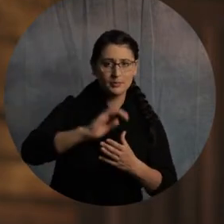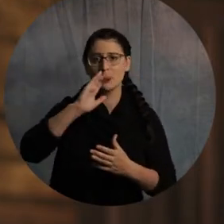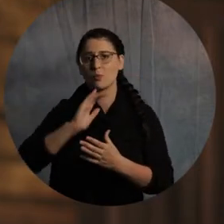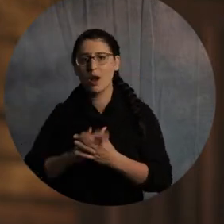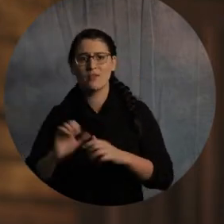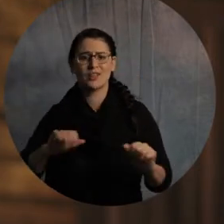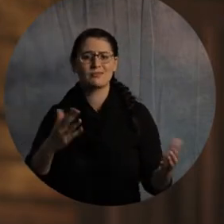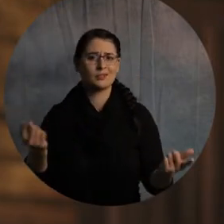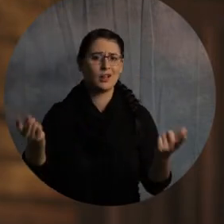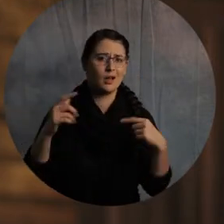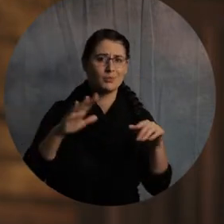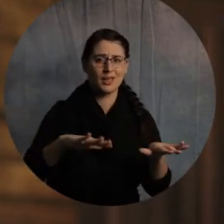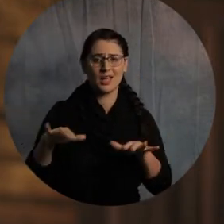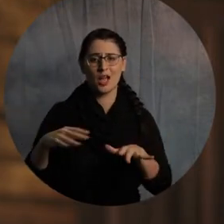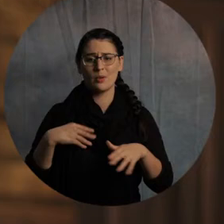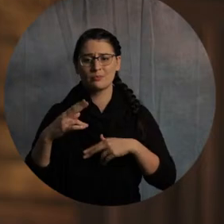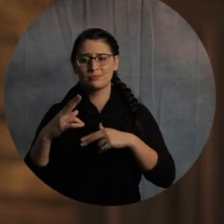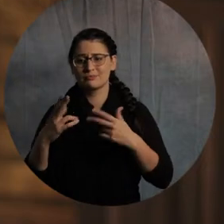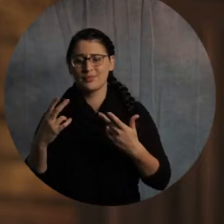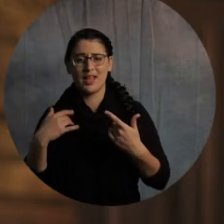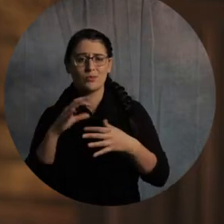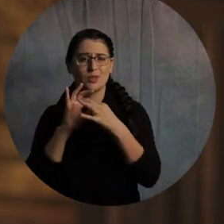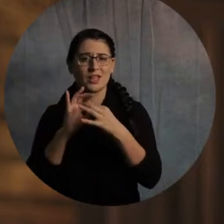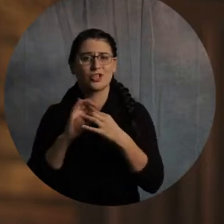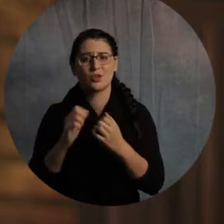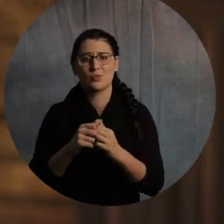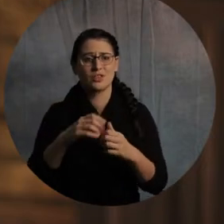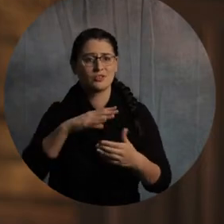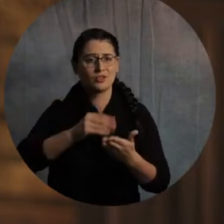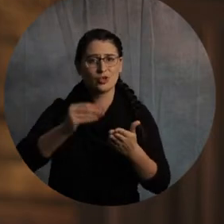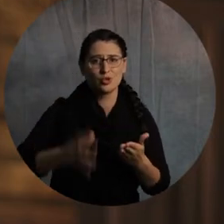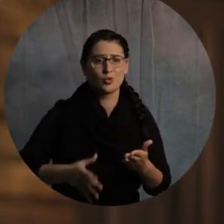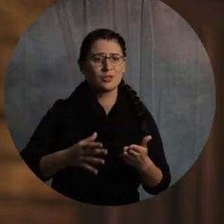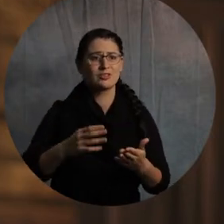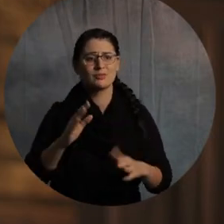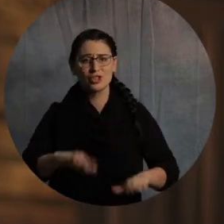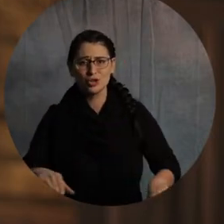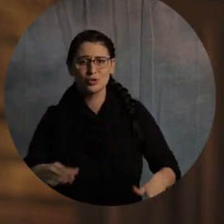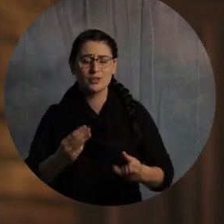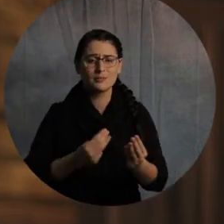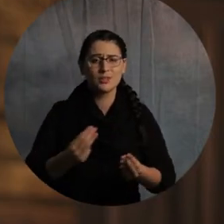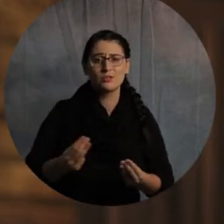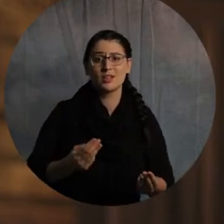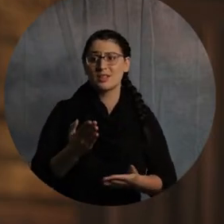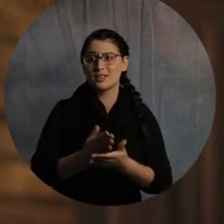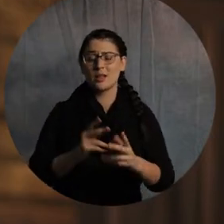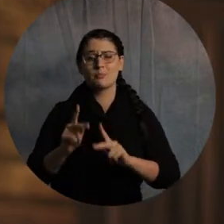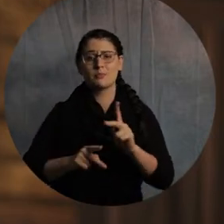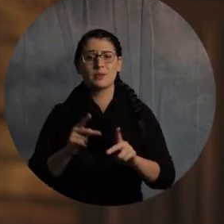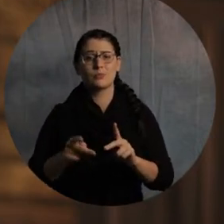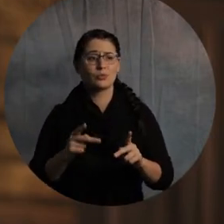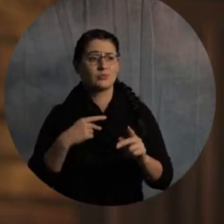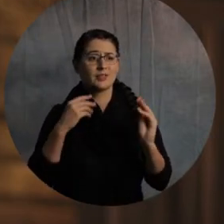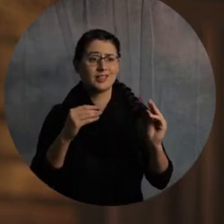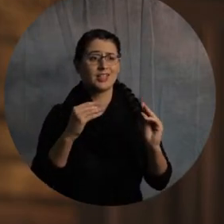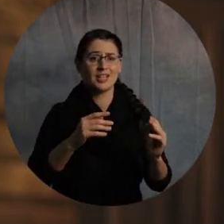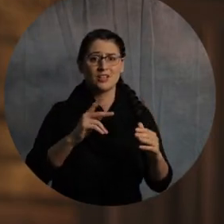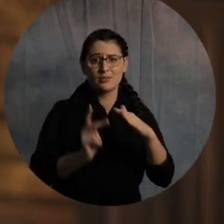all kinds of things you can do to build relationships with students and impact students. Same thing in our children's ministry. There's certain people who teach the preschoolers.